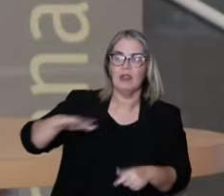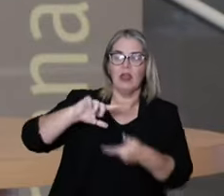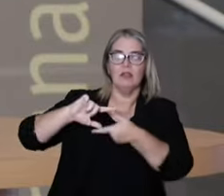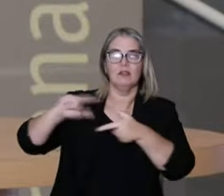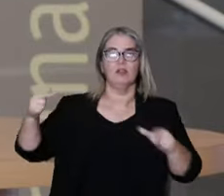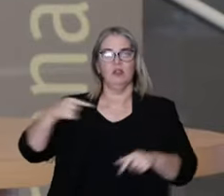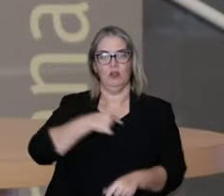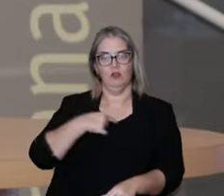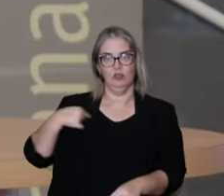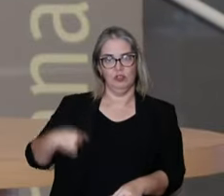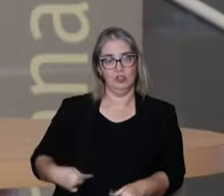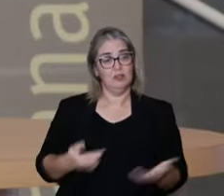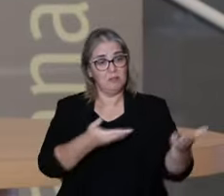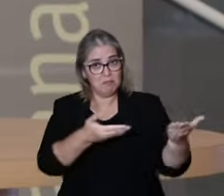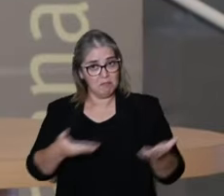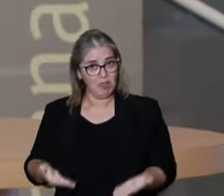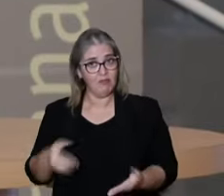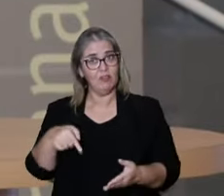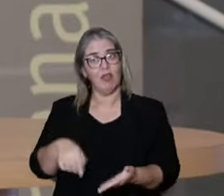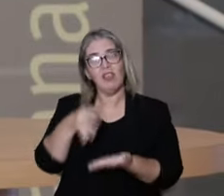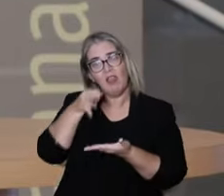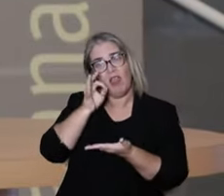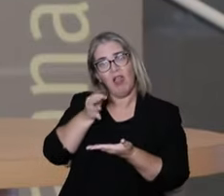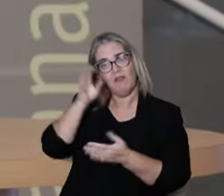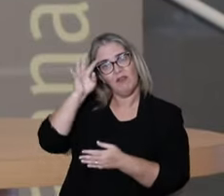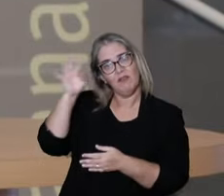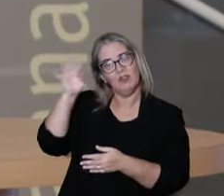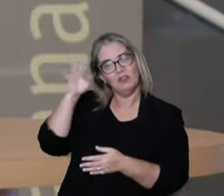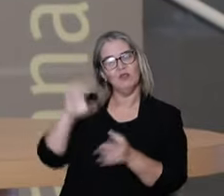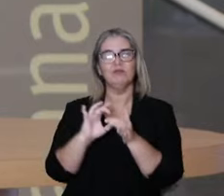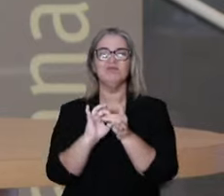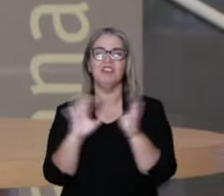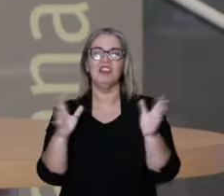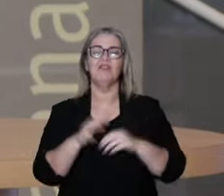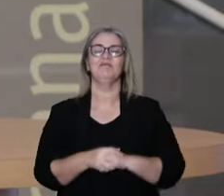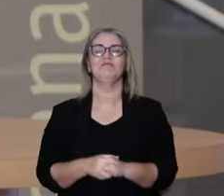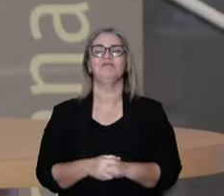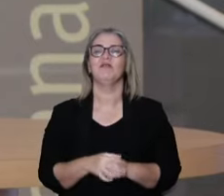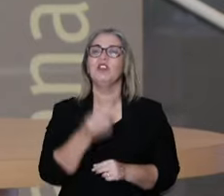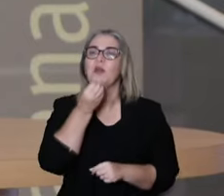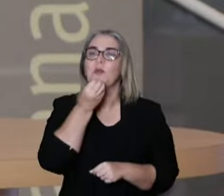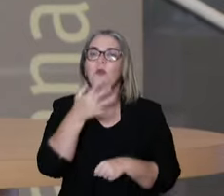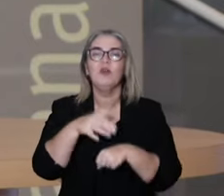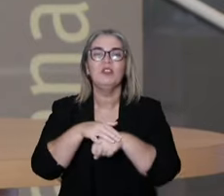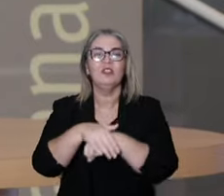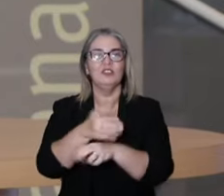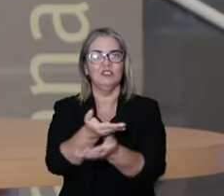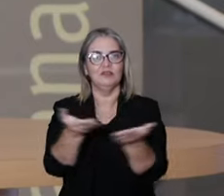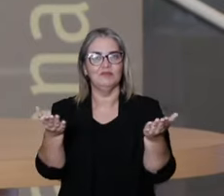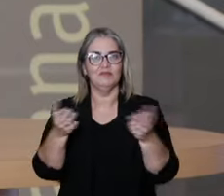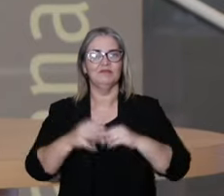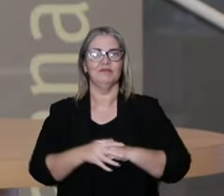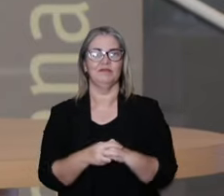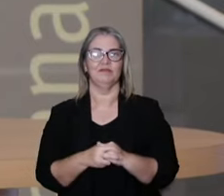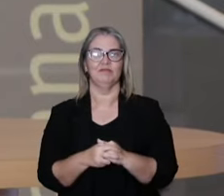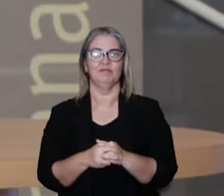physiotherapy in acupuncture medicine. So welcome to Café Filosófico, the floor is yours. Good evening.